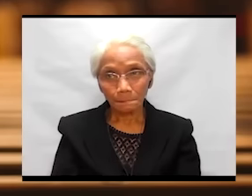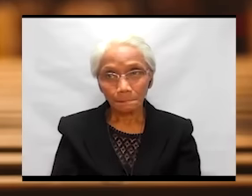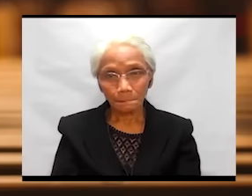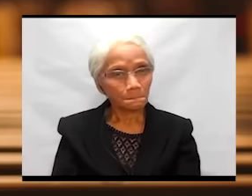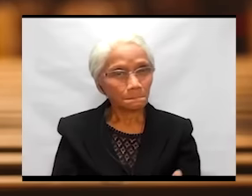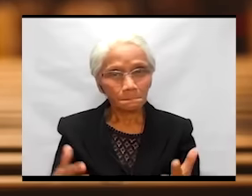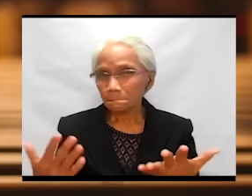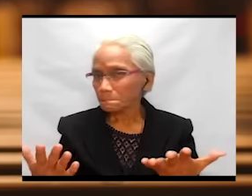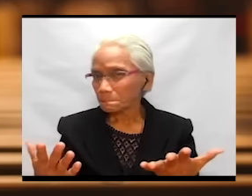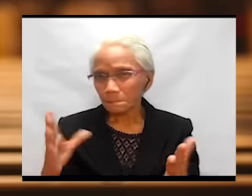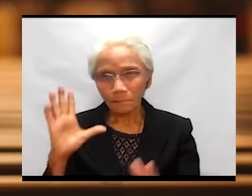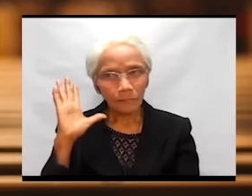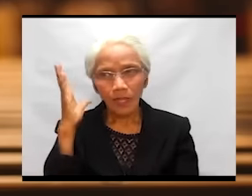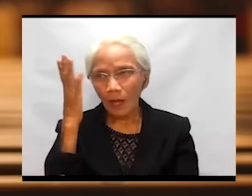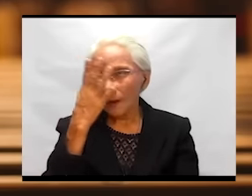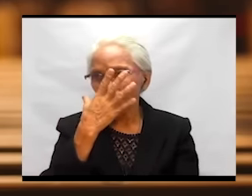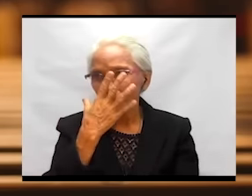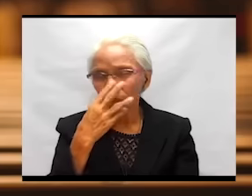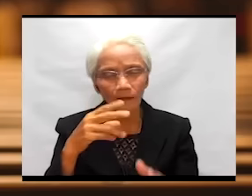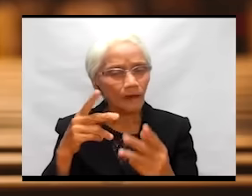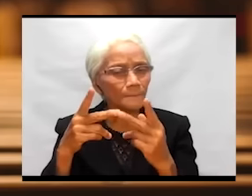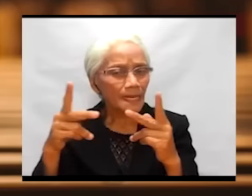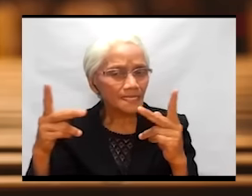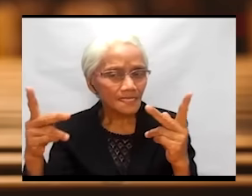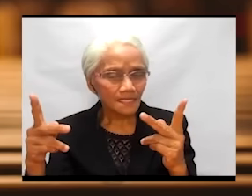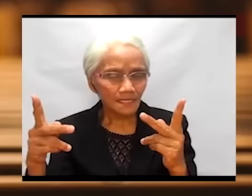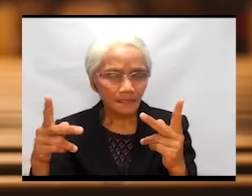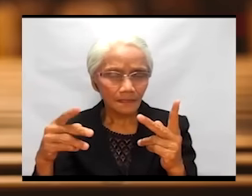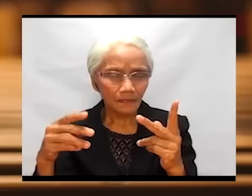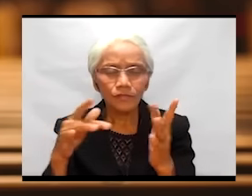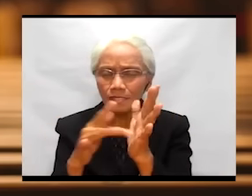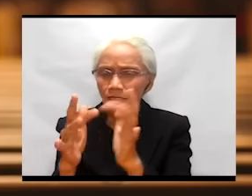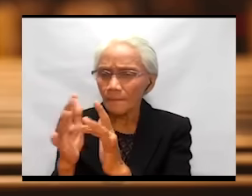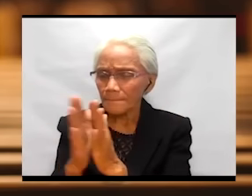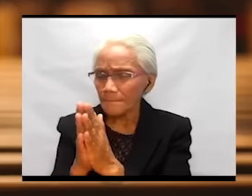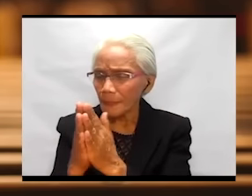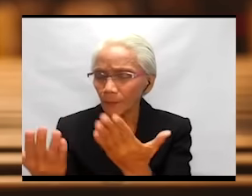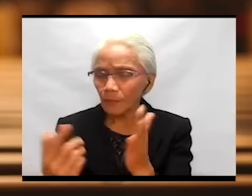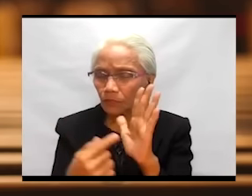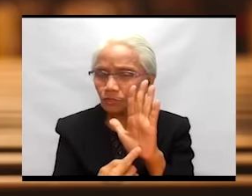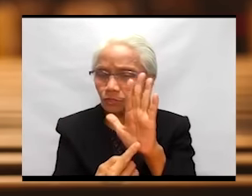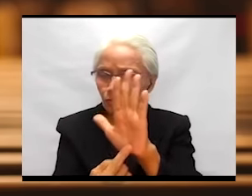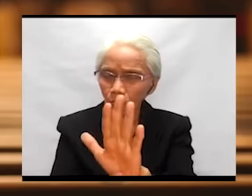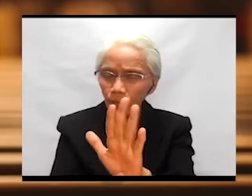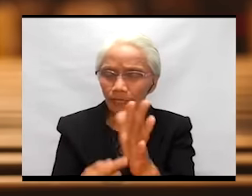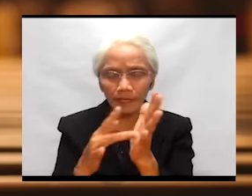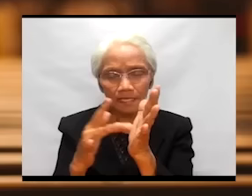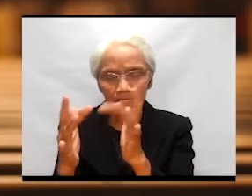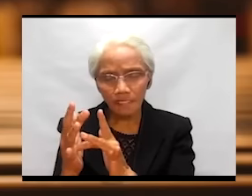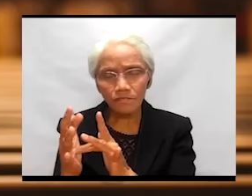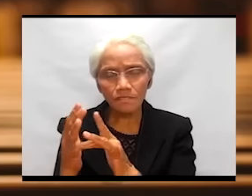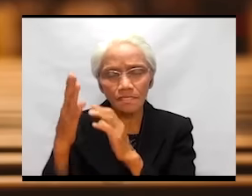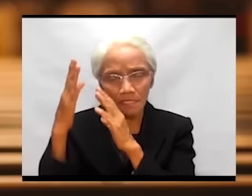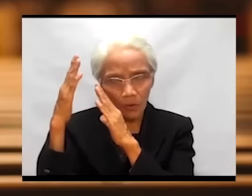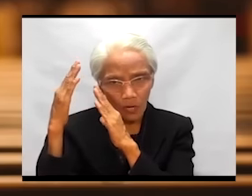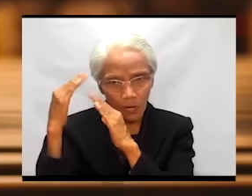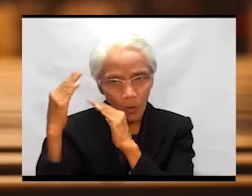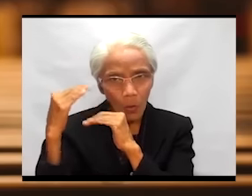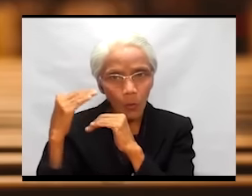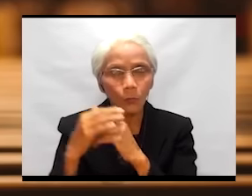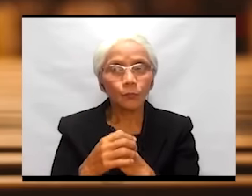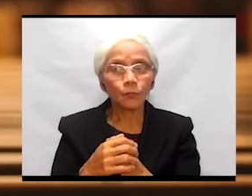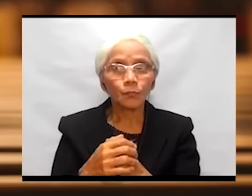We have beautiful passages in scriptures showing that Jesus is our hope